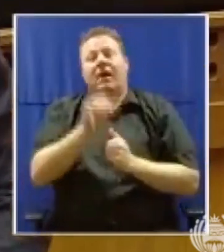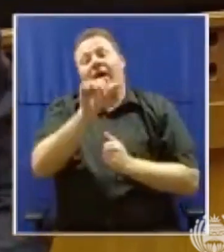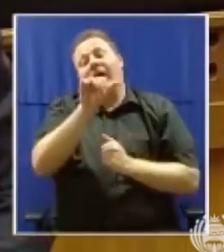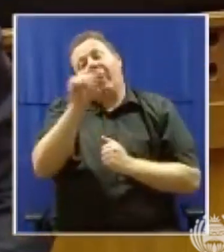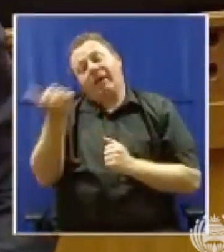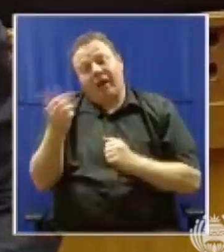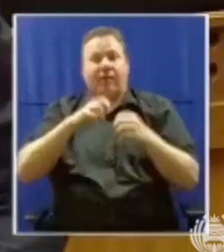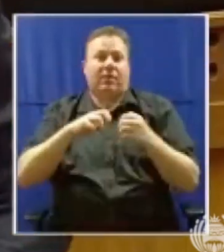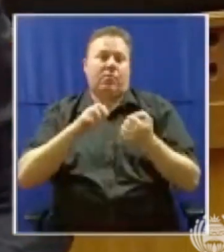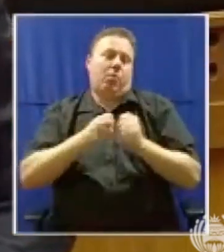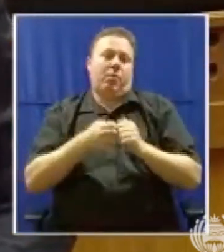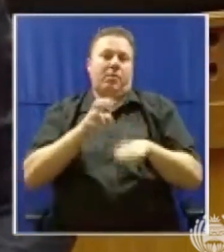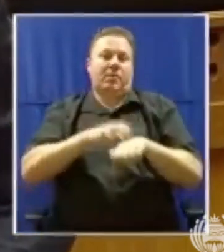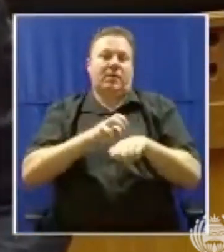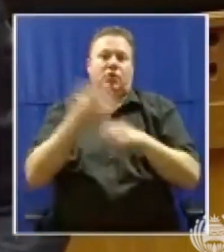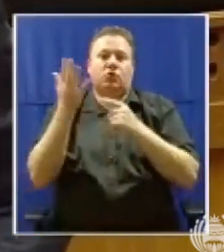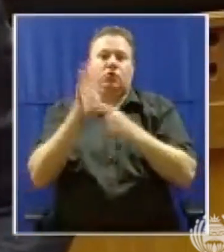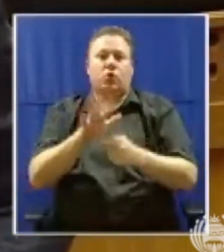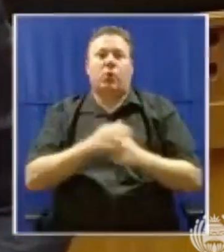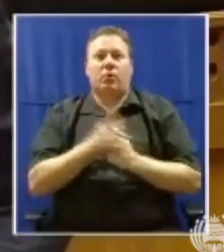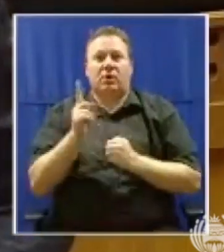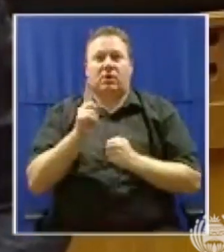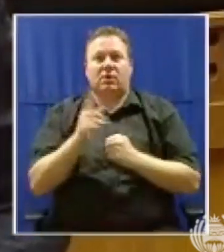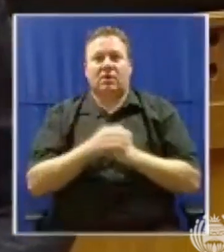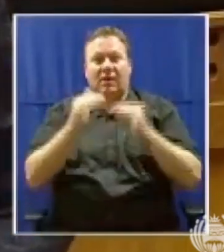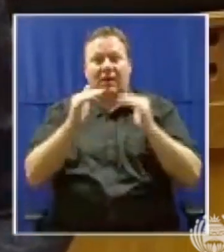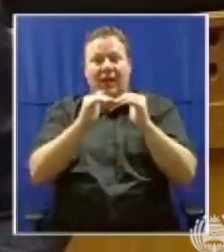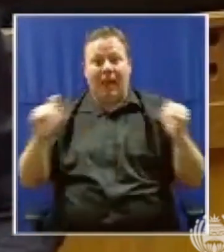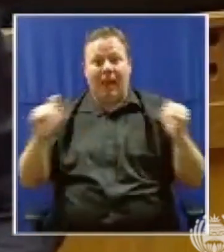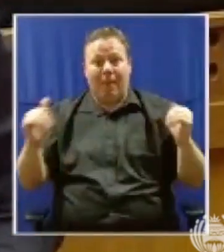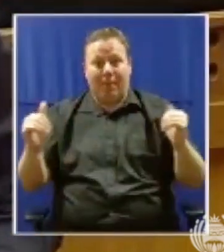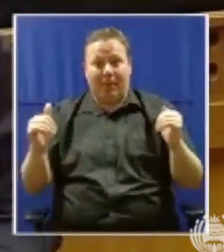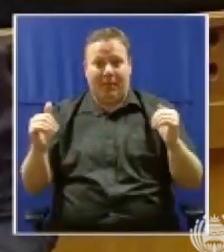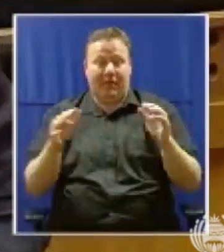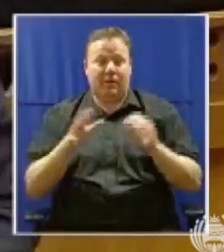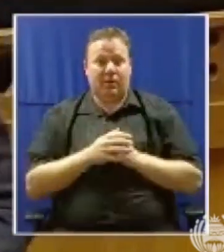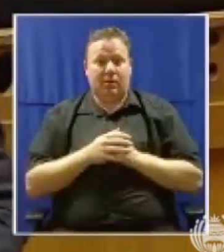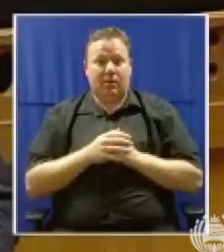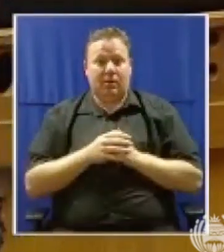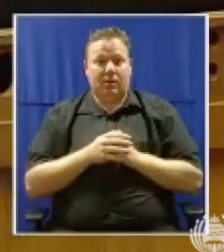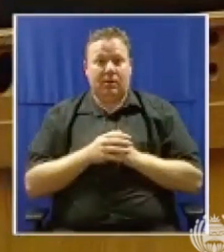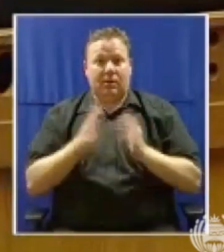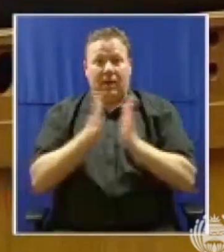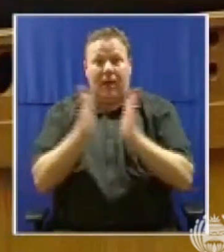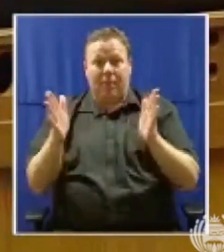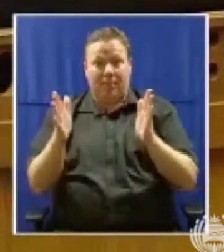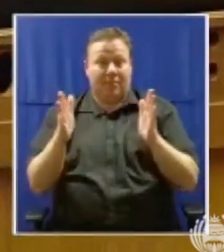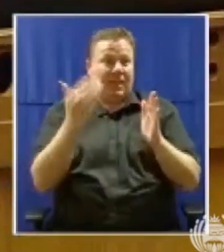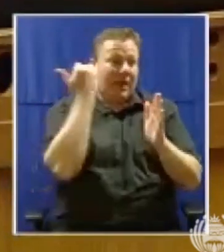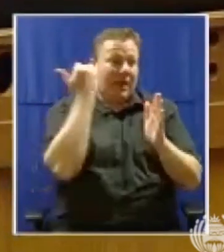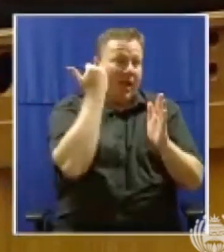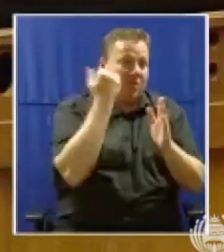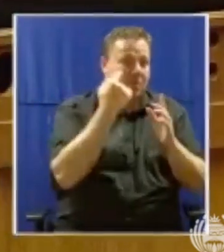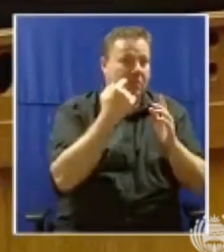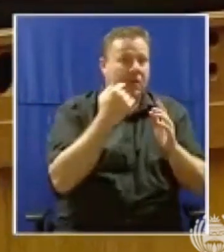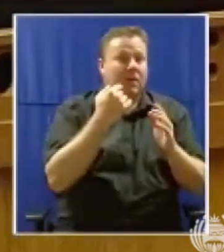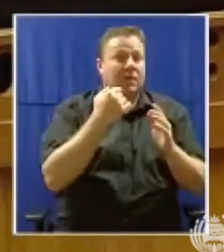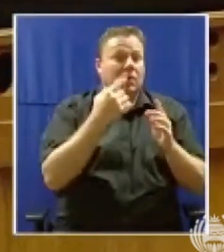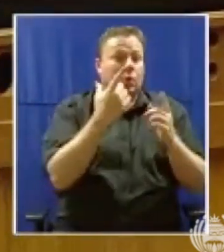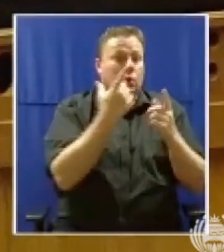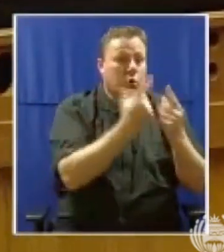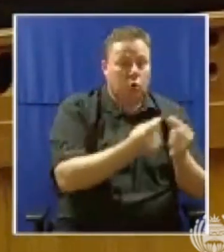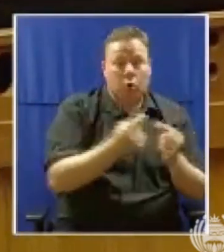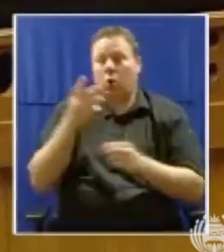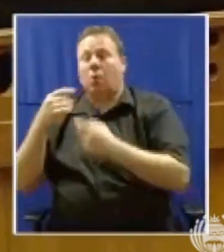needs to be addressed. And that's the big gap between what the president says and what this government does. And that